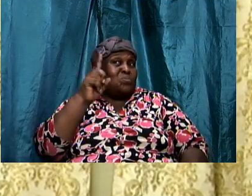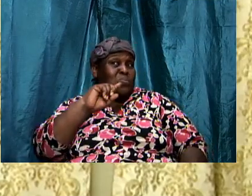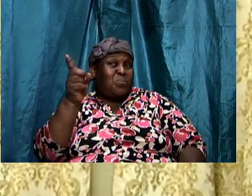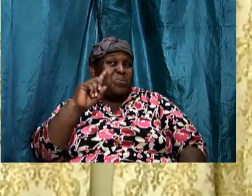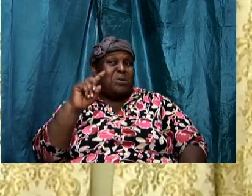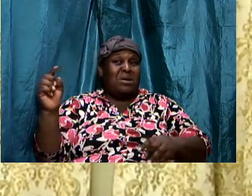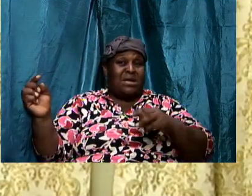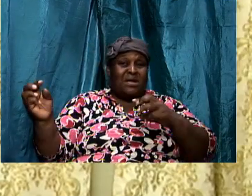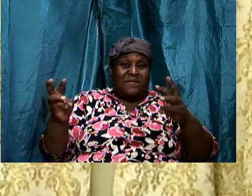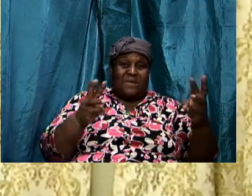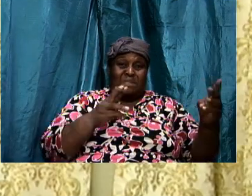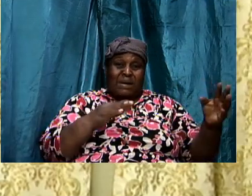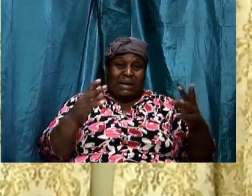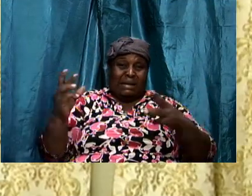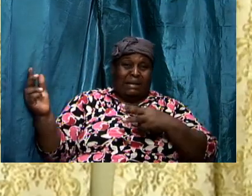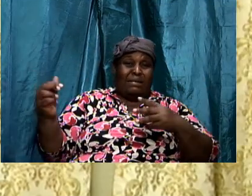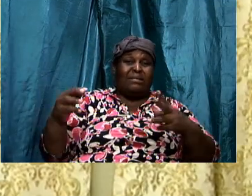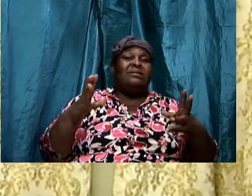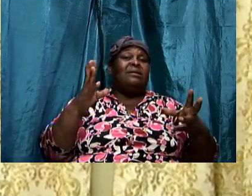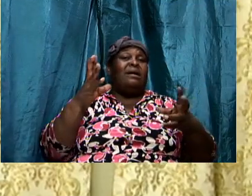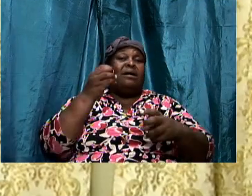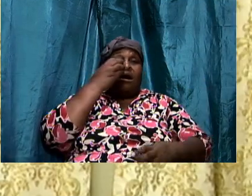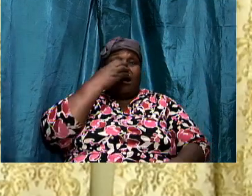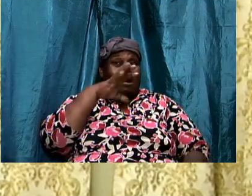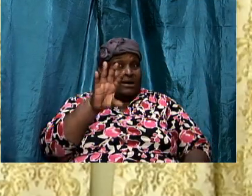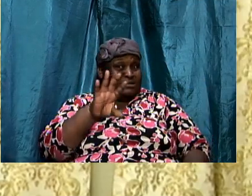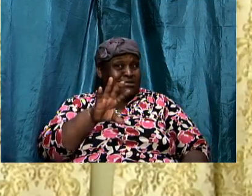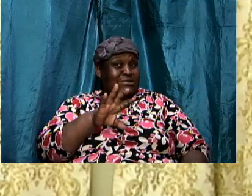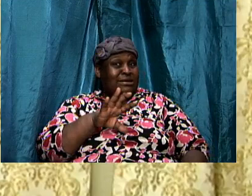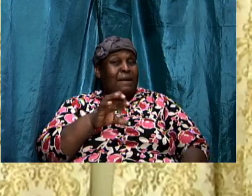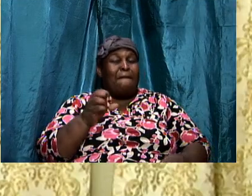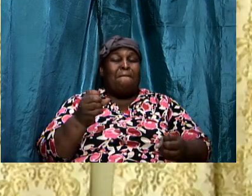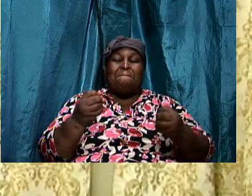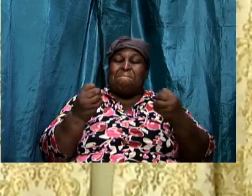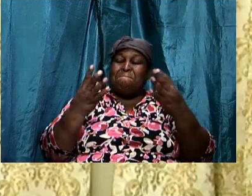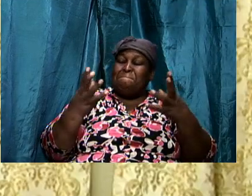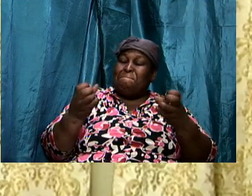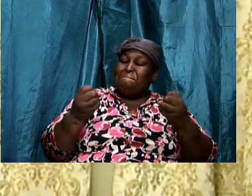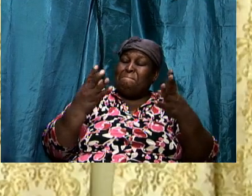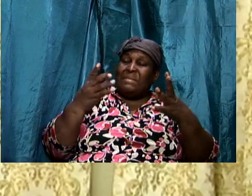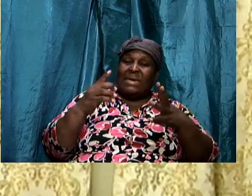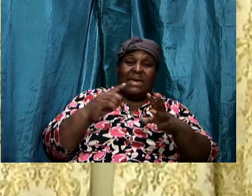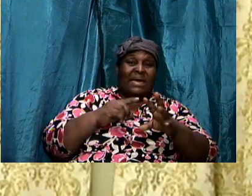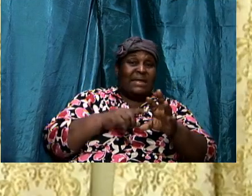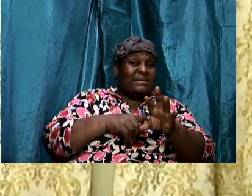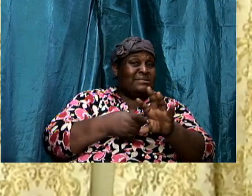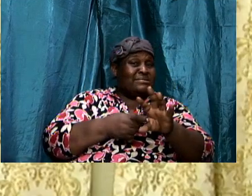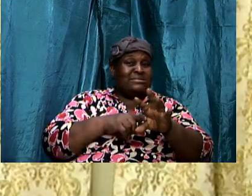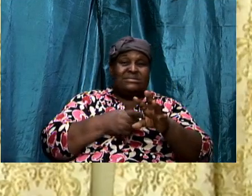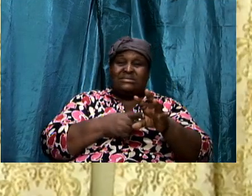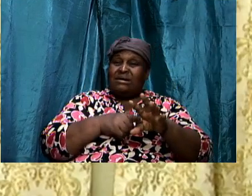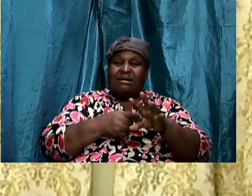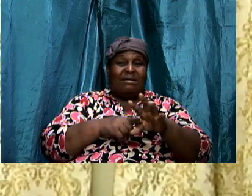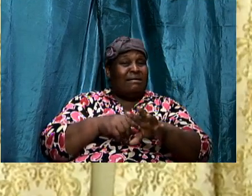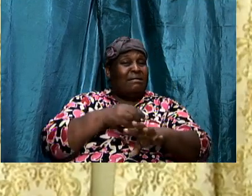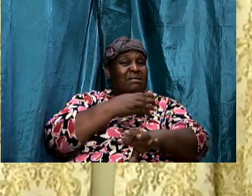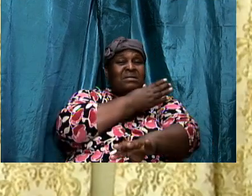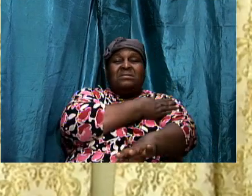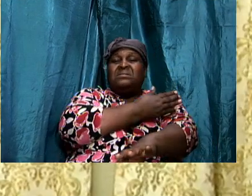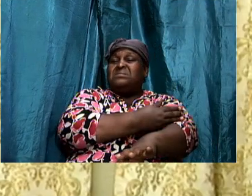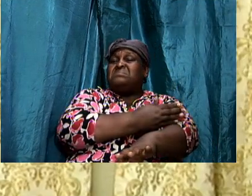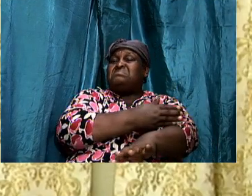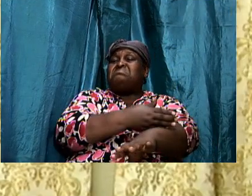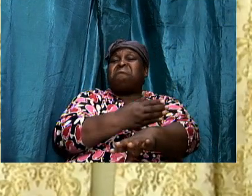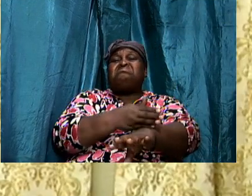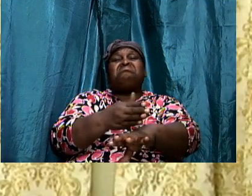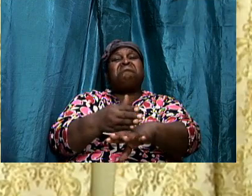battle gets hot and many start to decline and don't even know we think the the